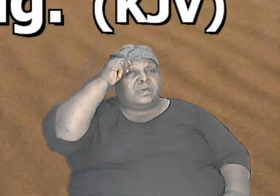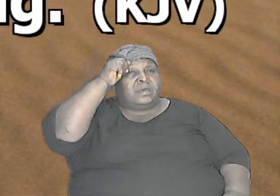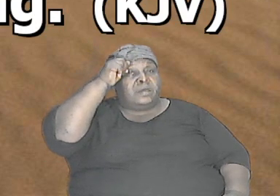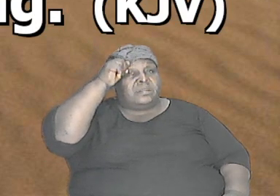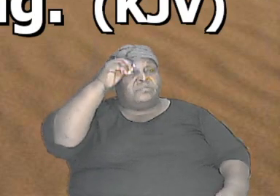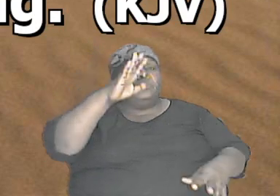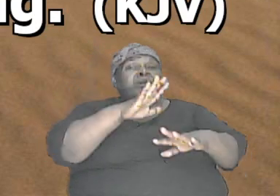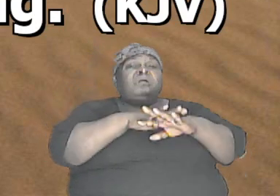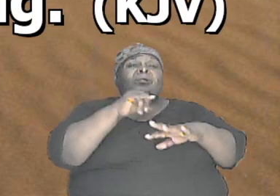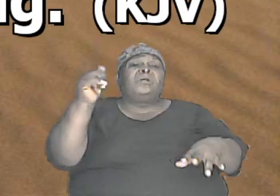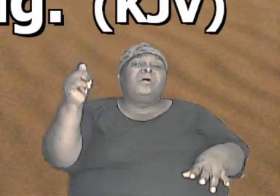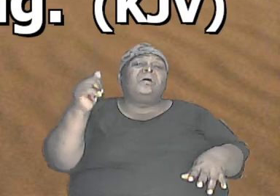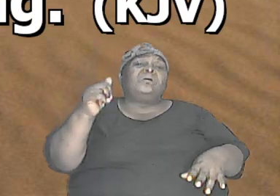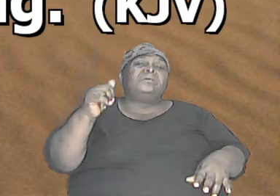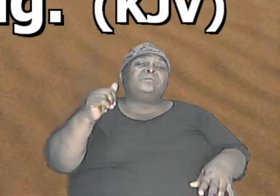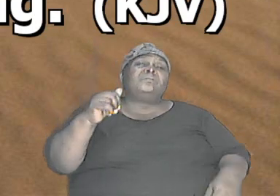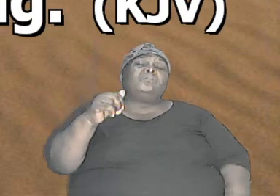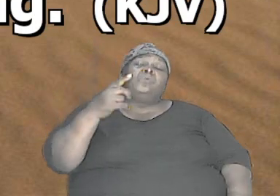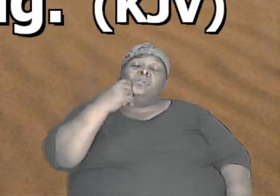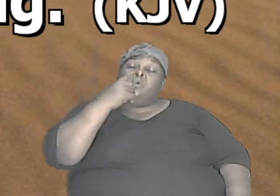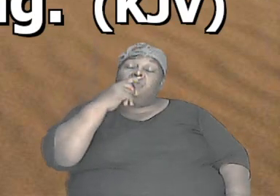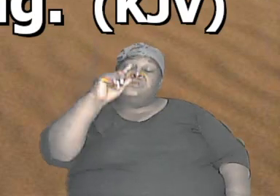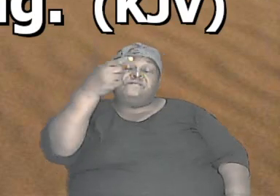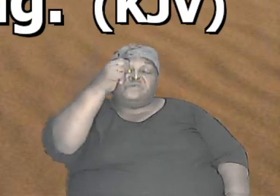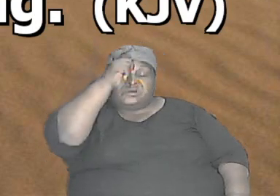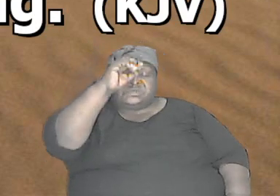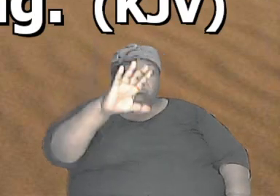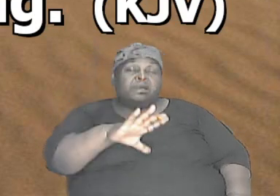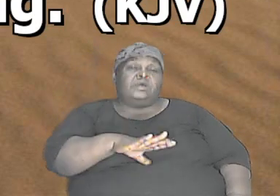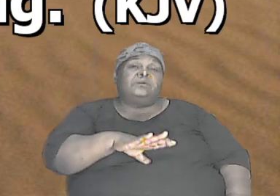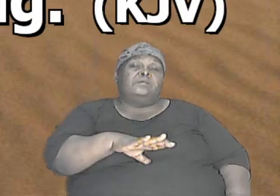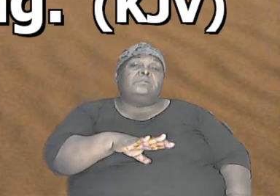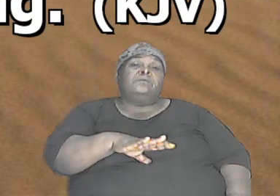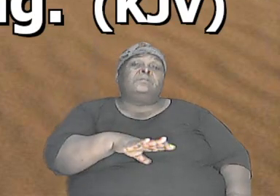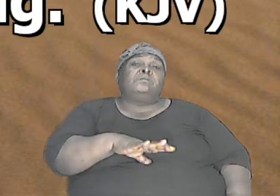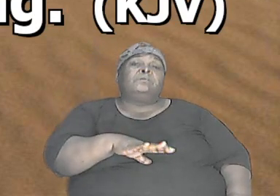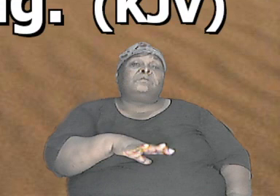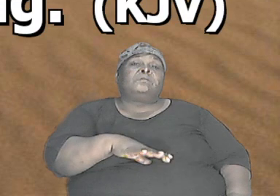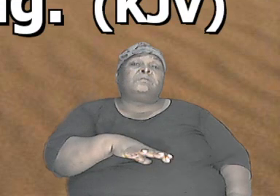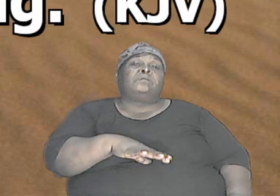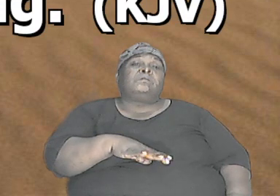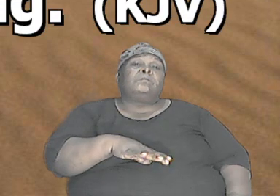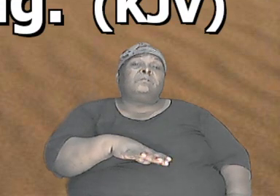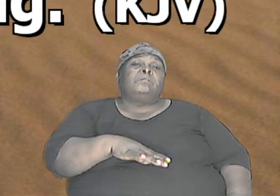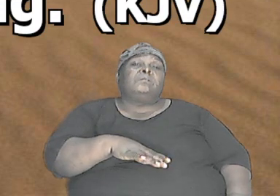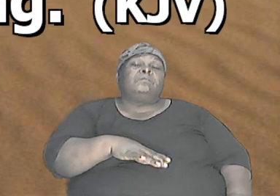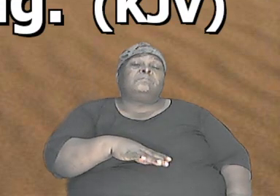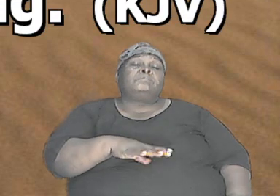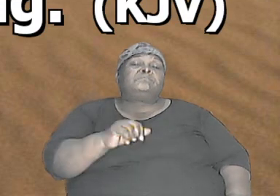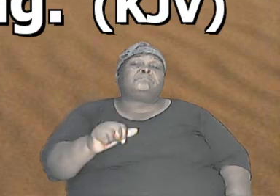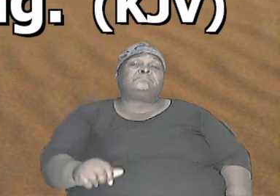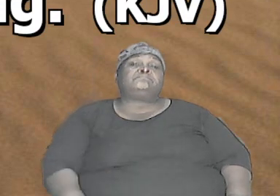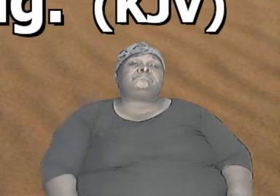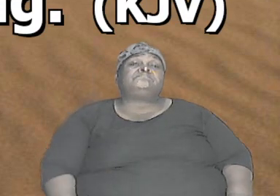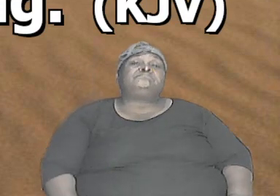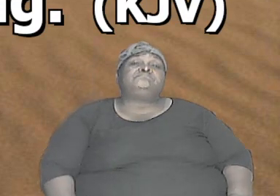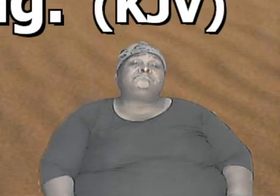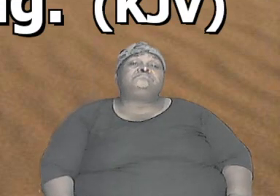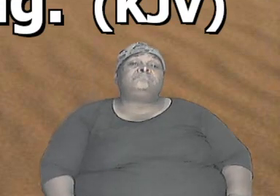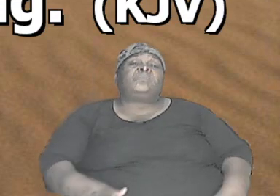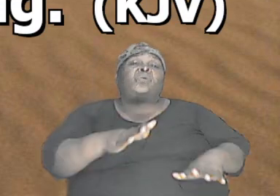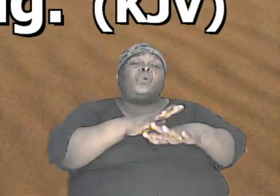and Adam who was the first man based on what we just went through